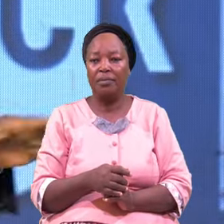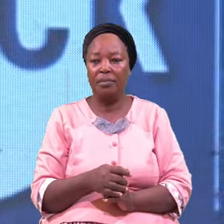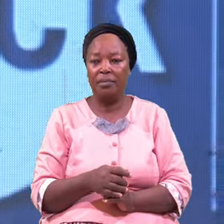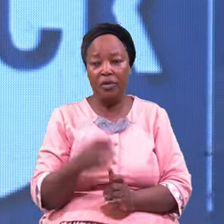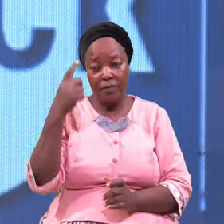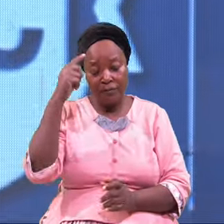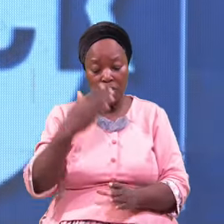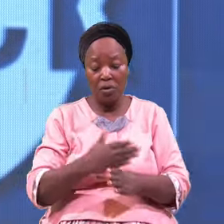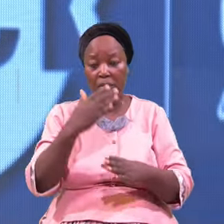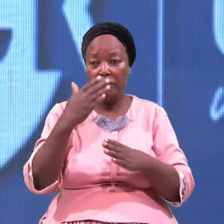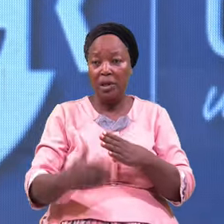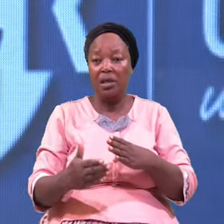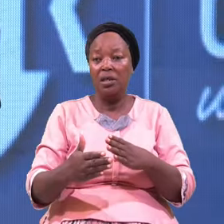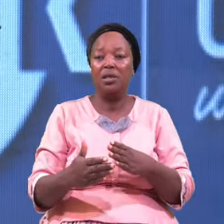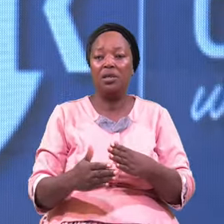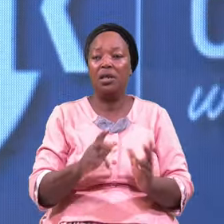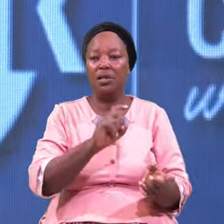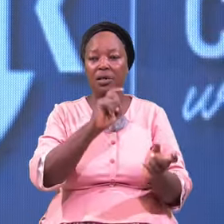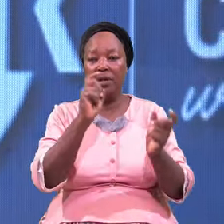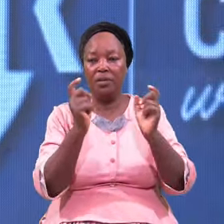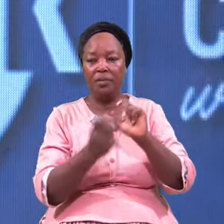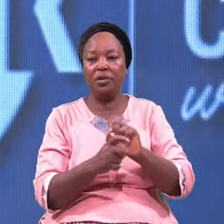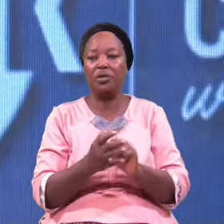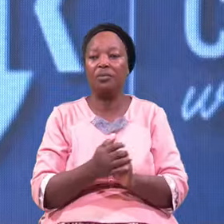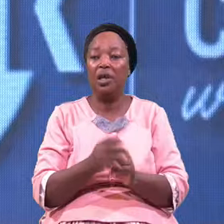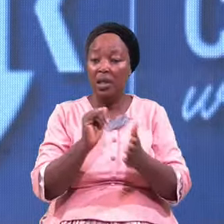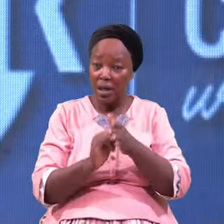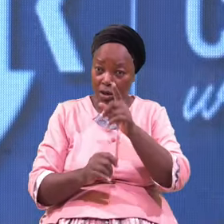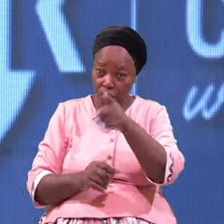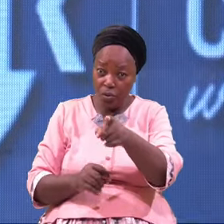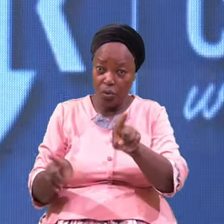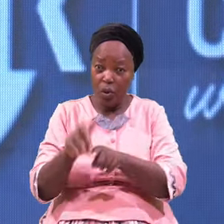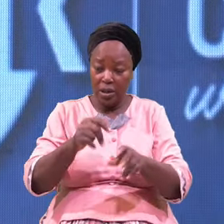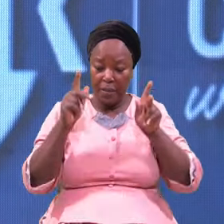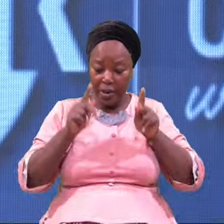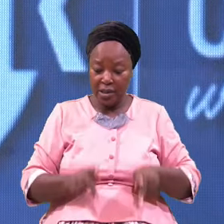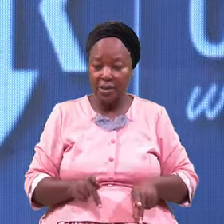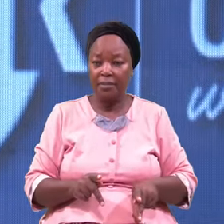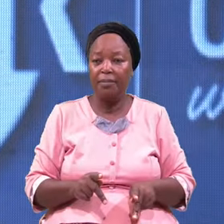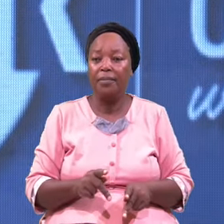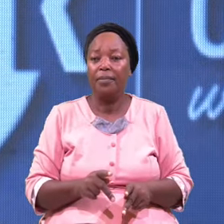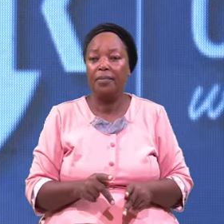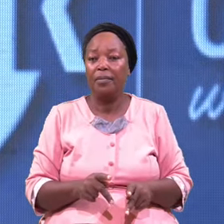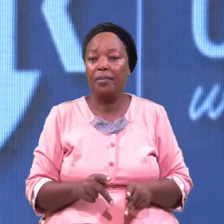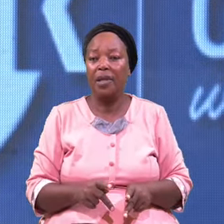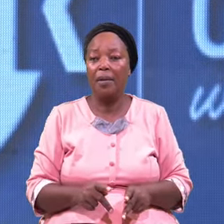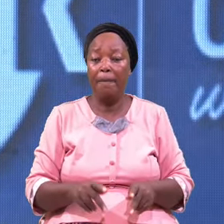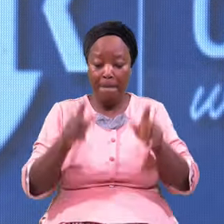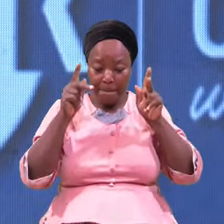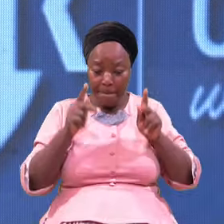Transformation That you As a person Personal